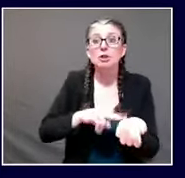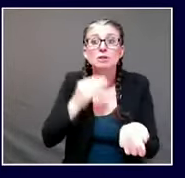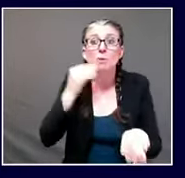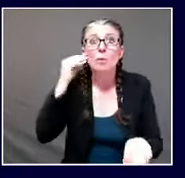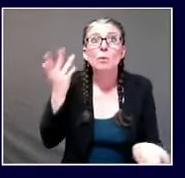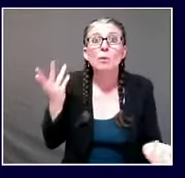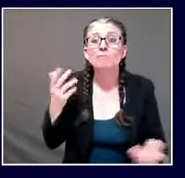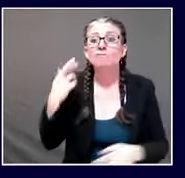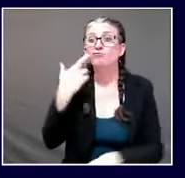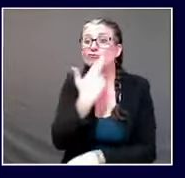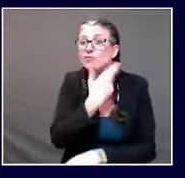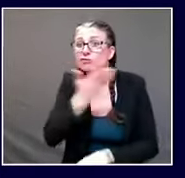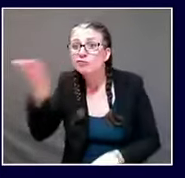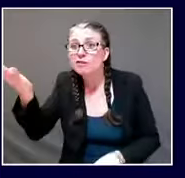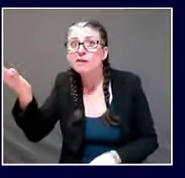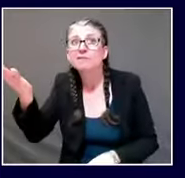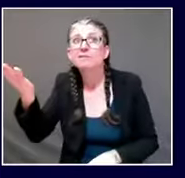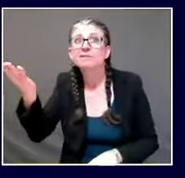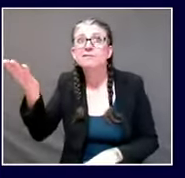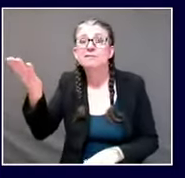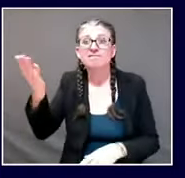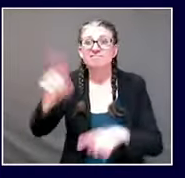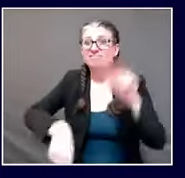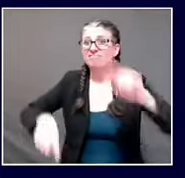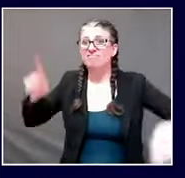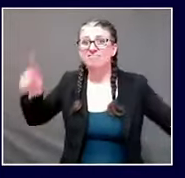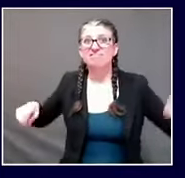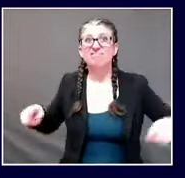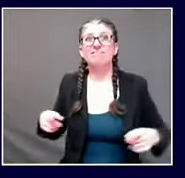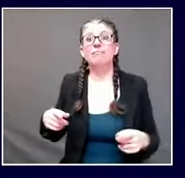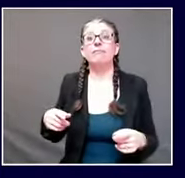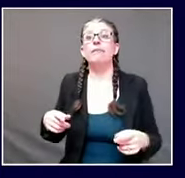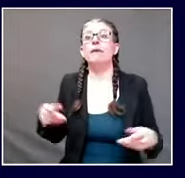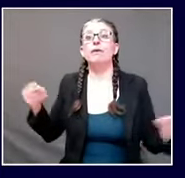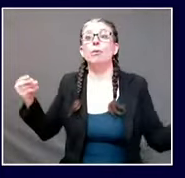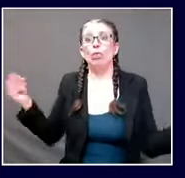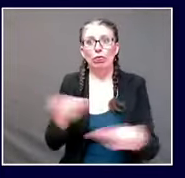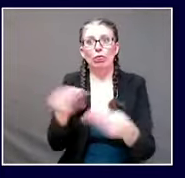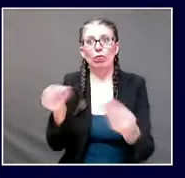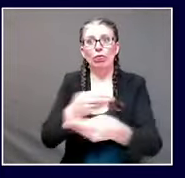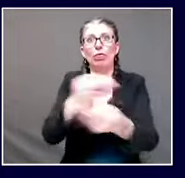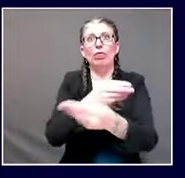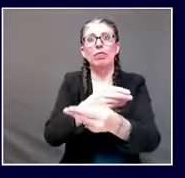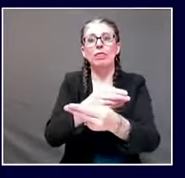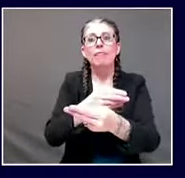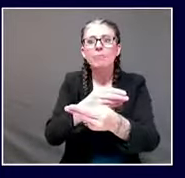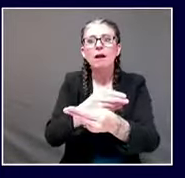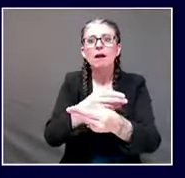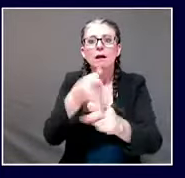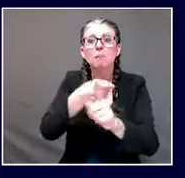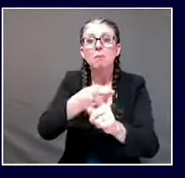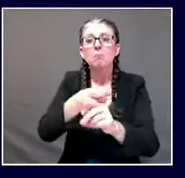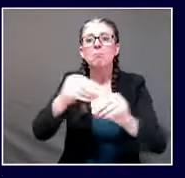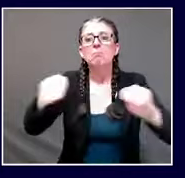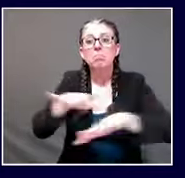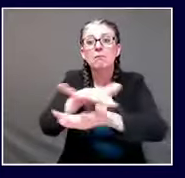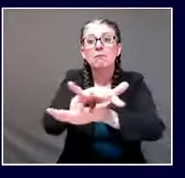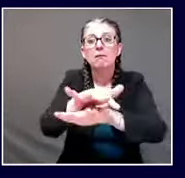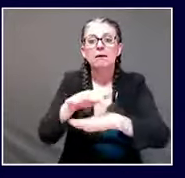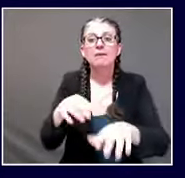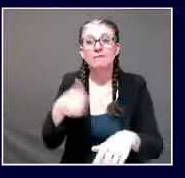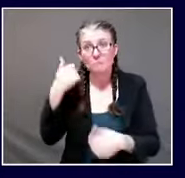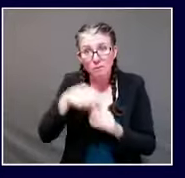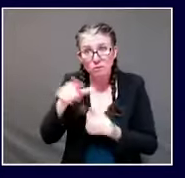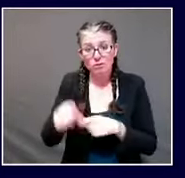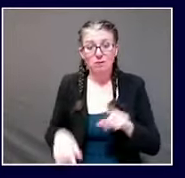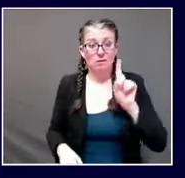which leads to more community transmission so my concern with the article was that it its assumption was that these things live